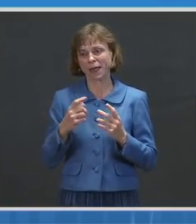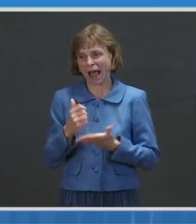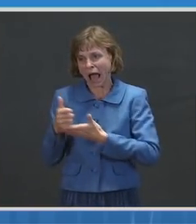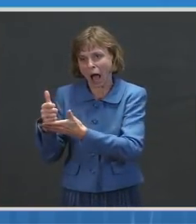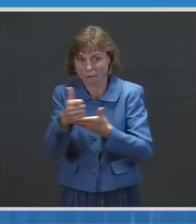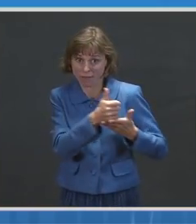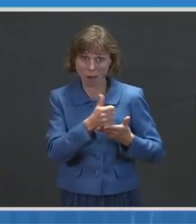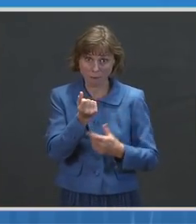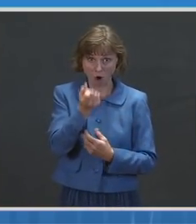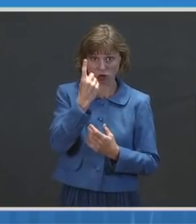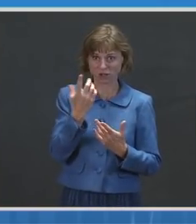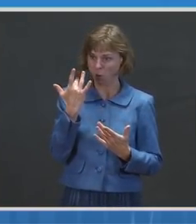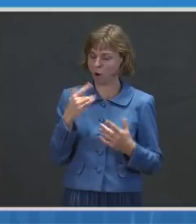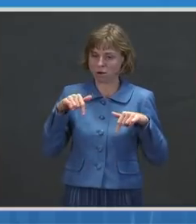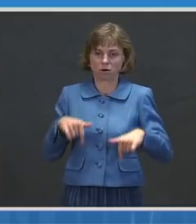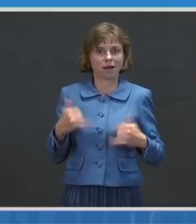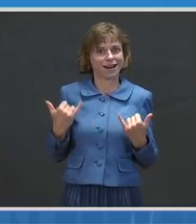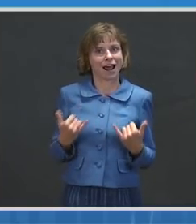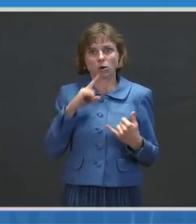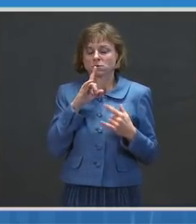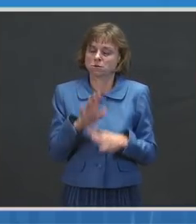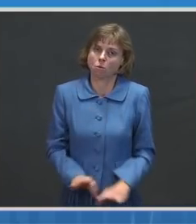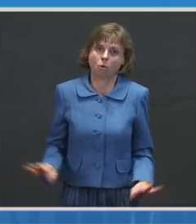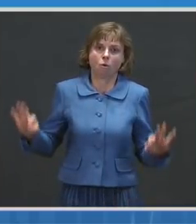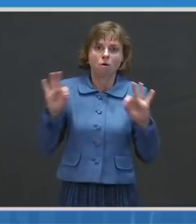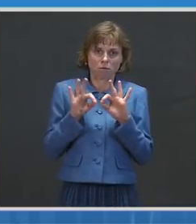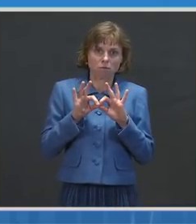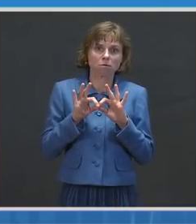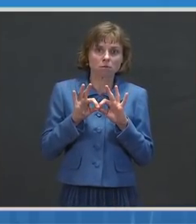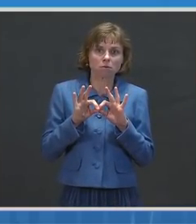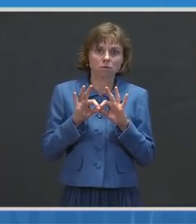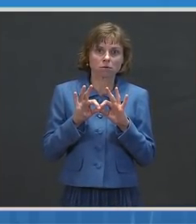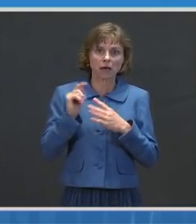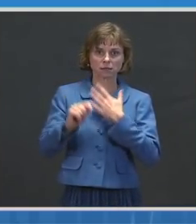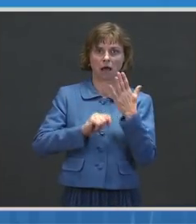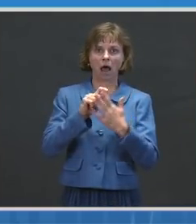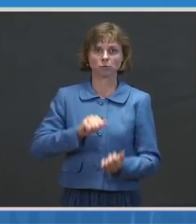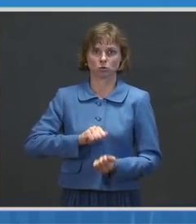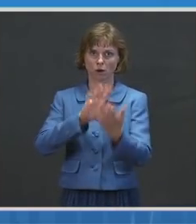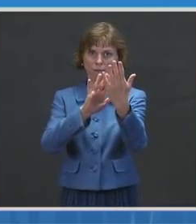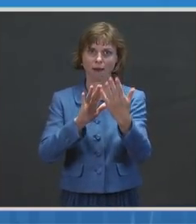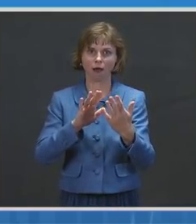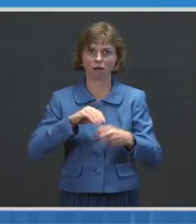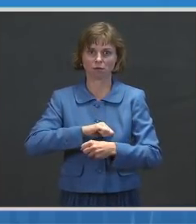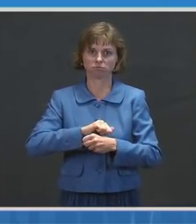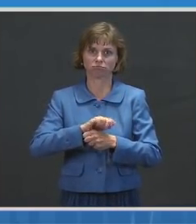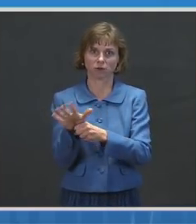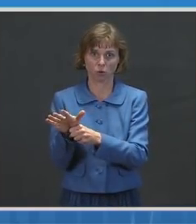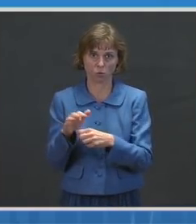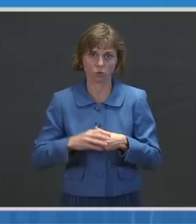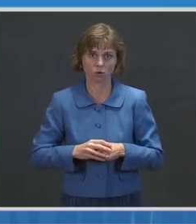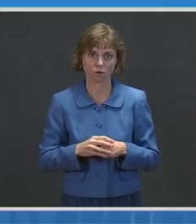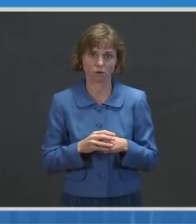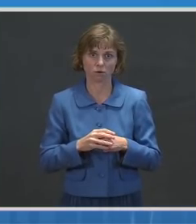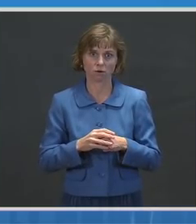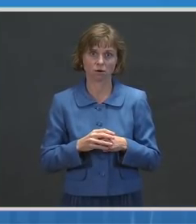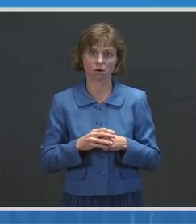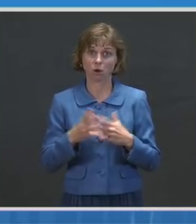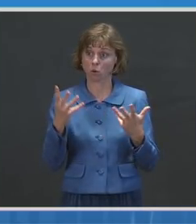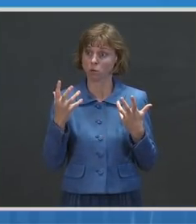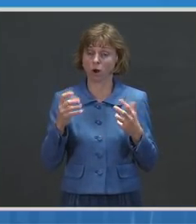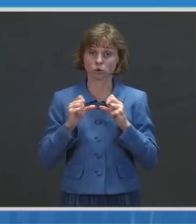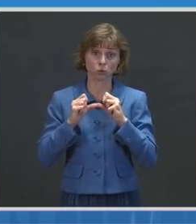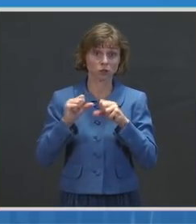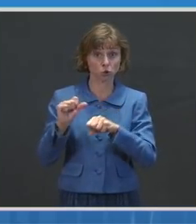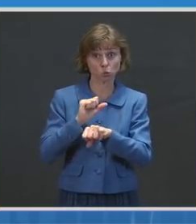such a critical period to combatting the virus. And I hope to continue to work to persuade and